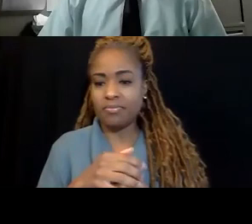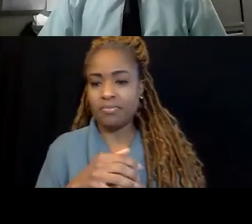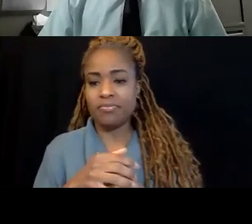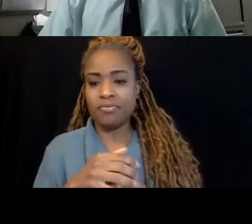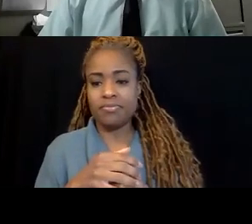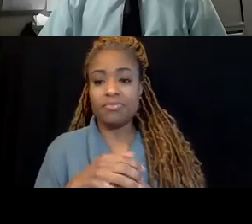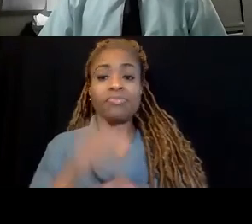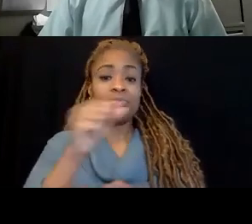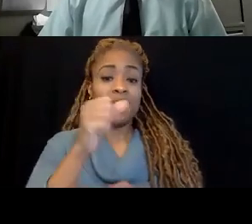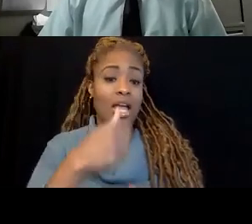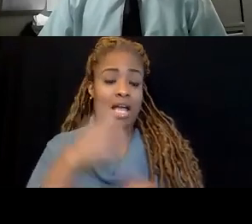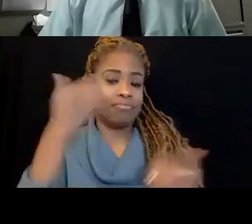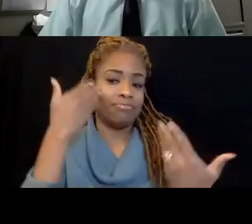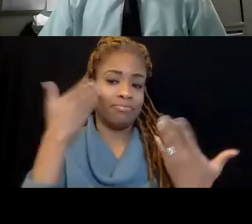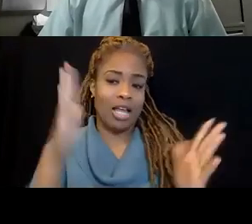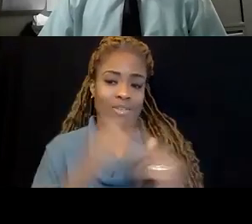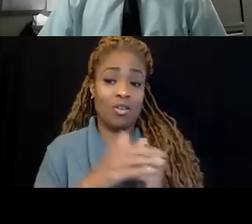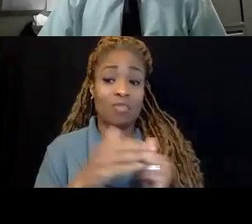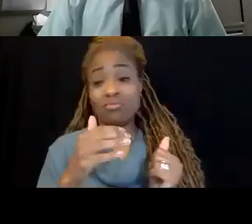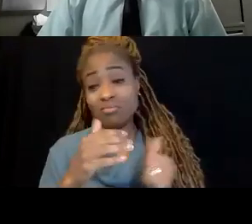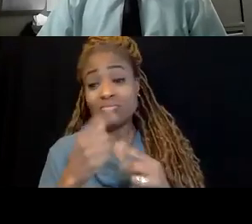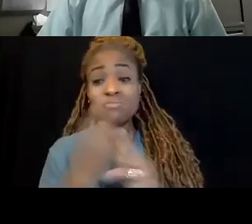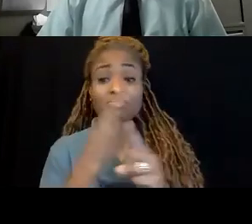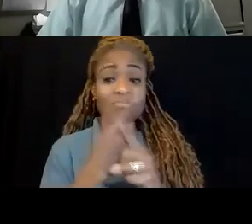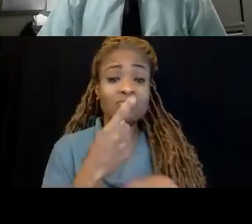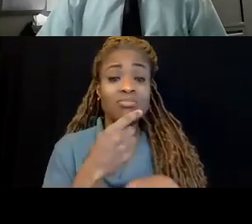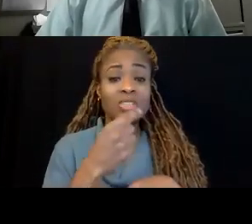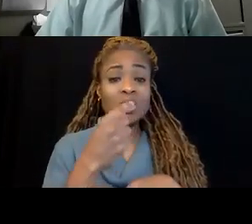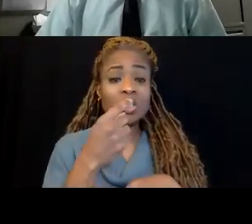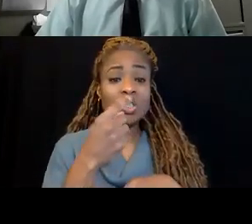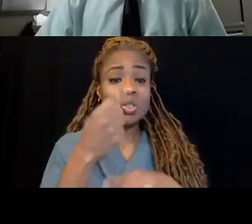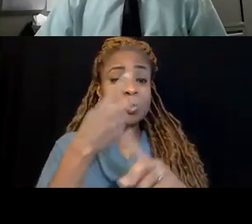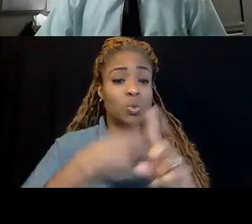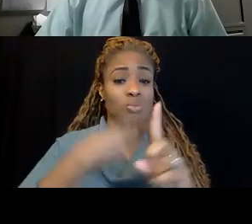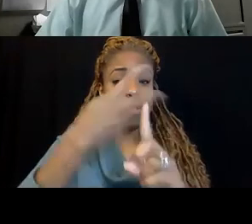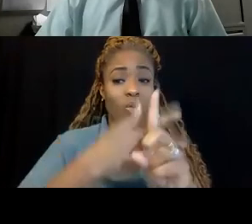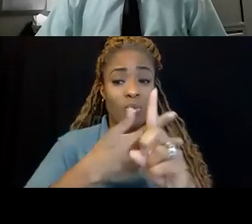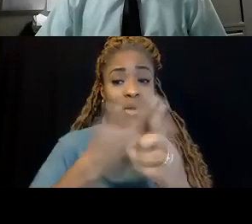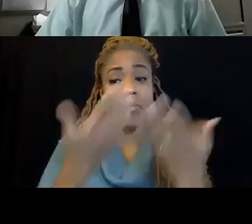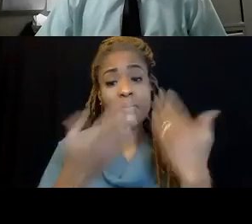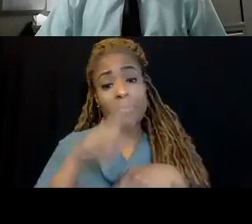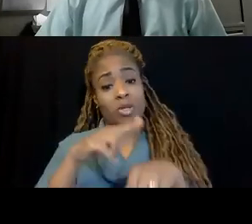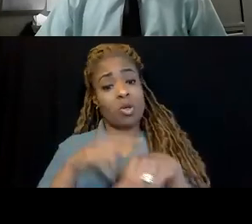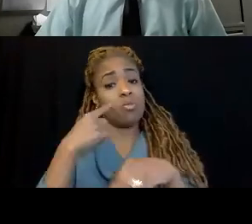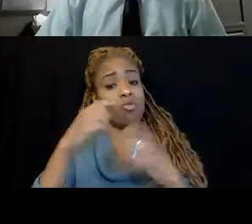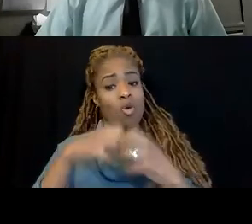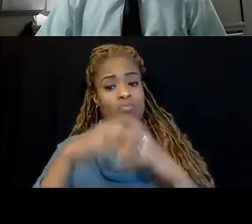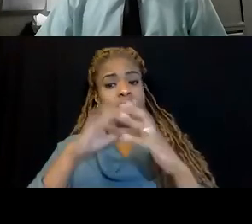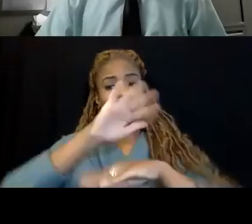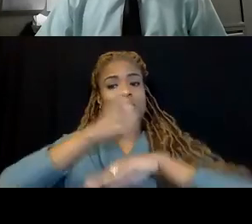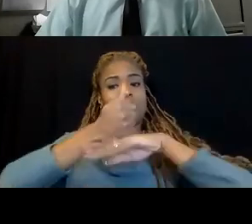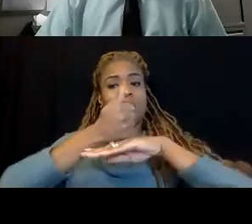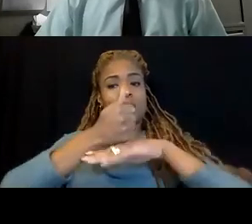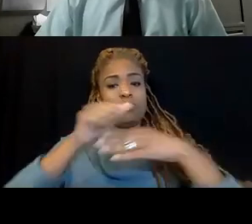You know, I don't know. During normal times, two to three months might be normal for setting up training